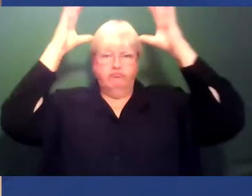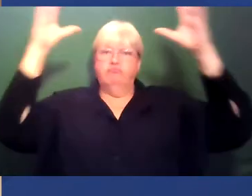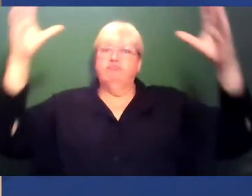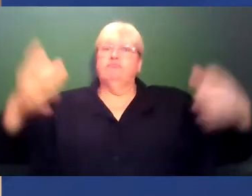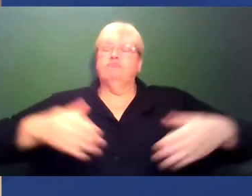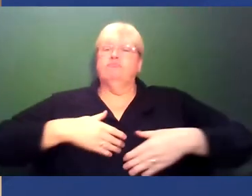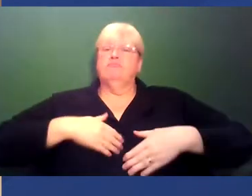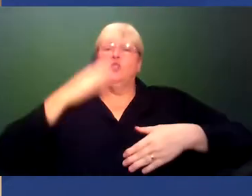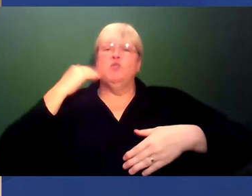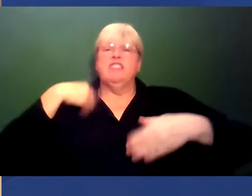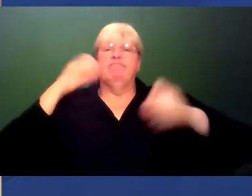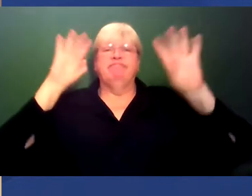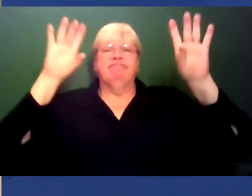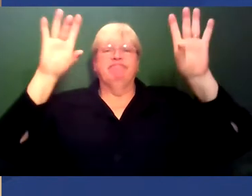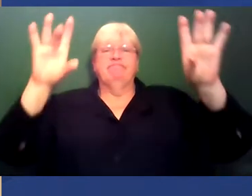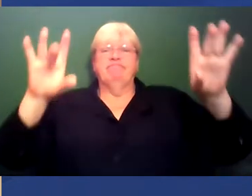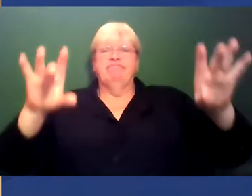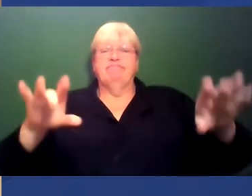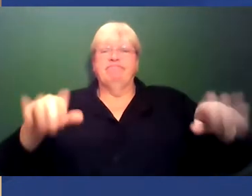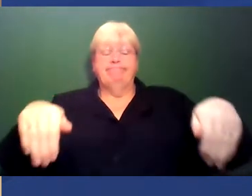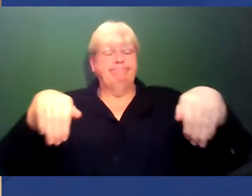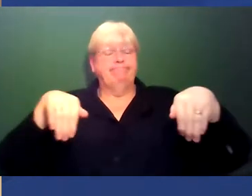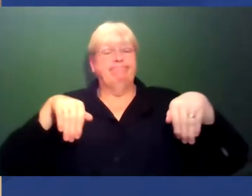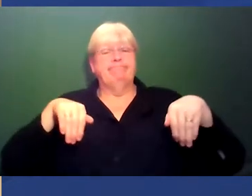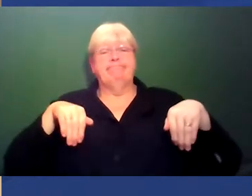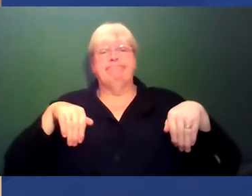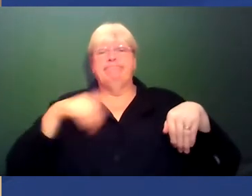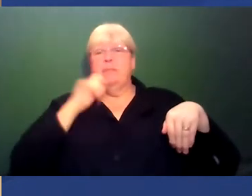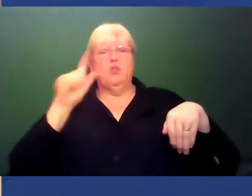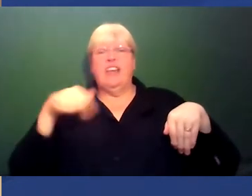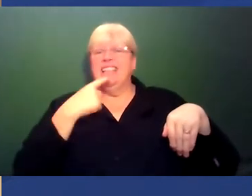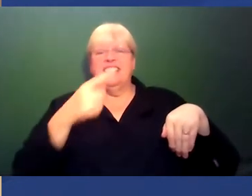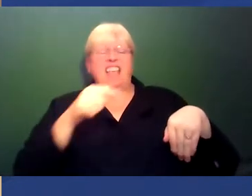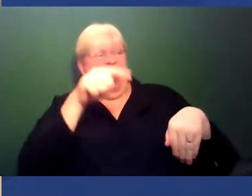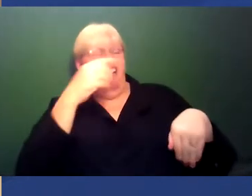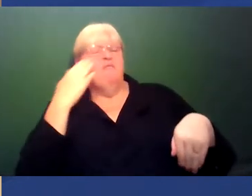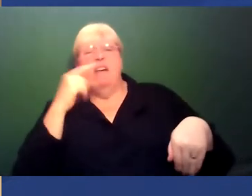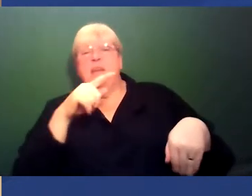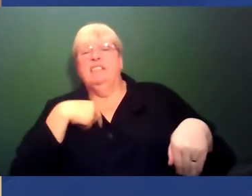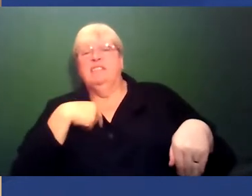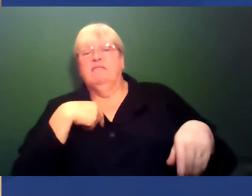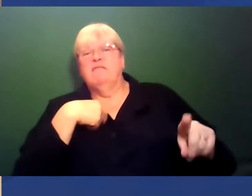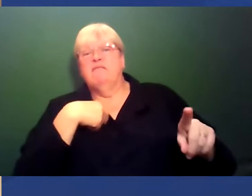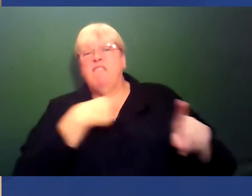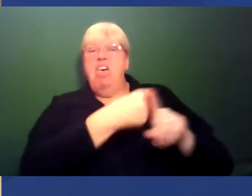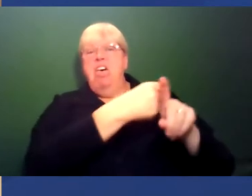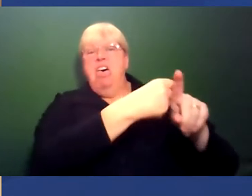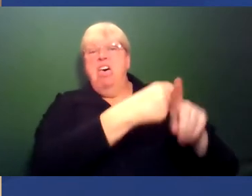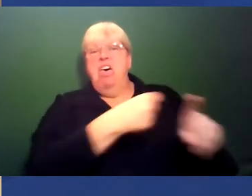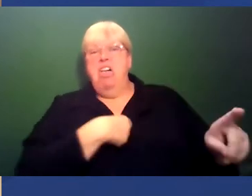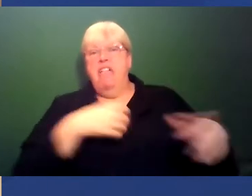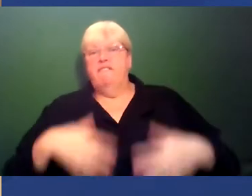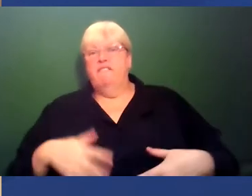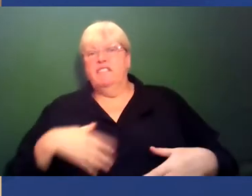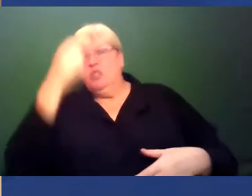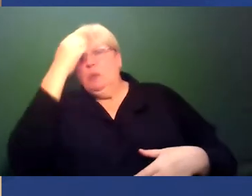right? You've educated your way out of a place where people could say, oh, this black guy is a kind of physical threat, or this black guy is stupid, or this black